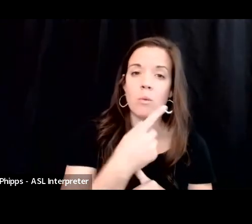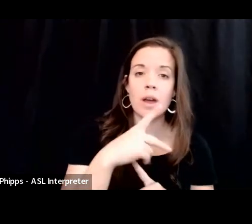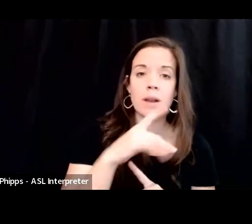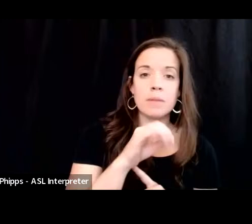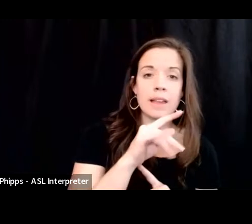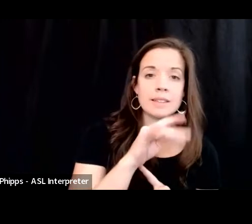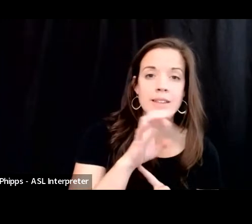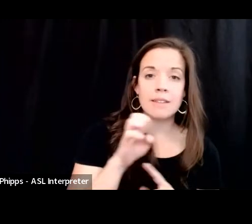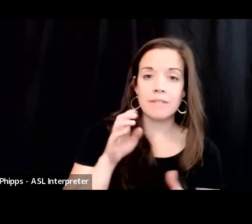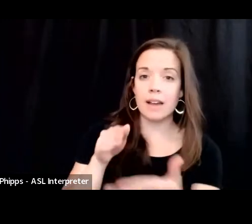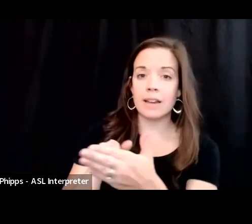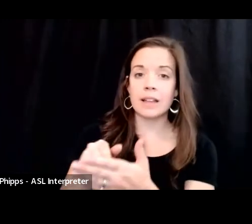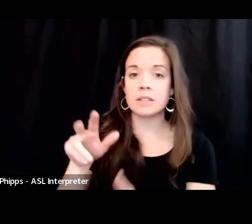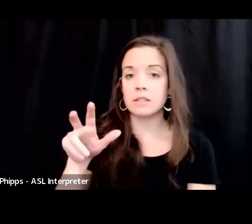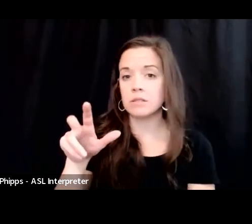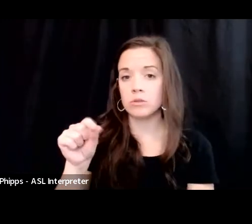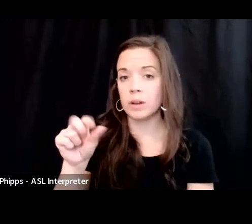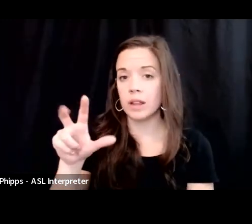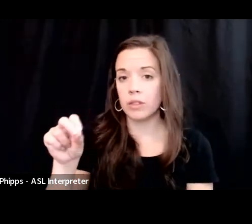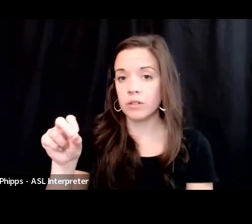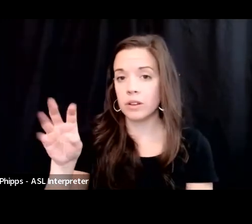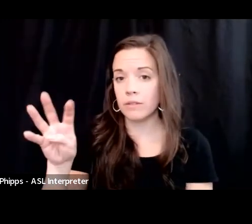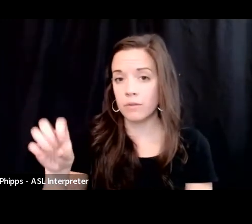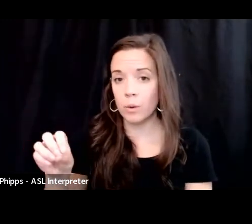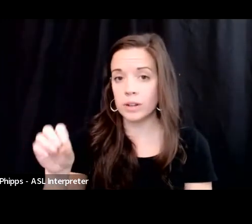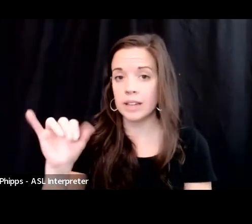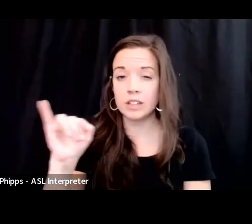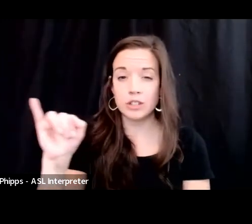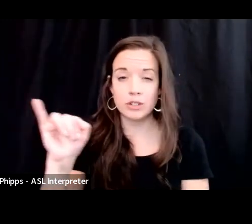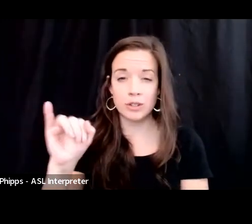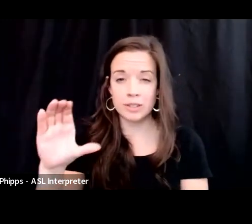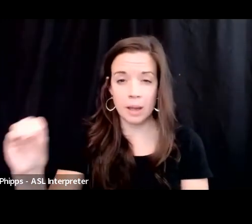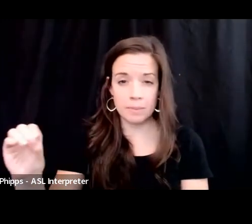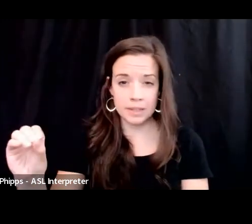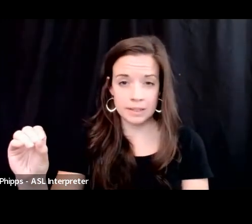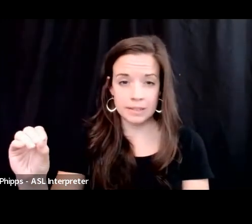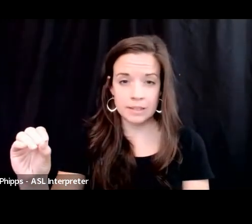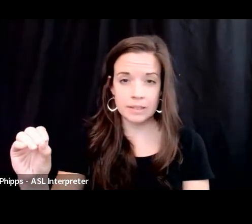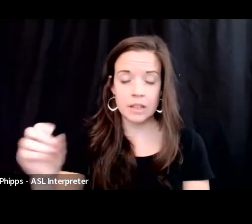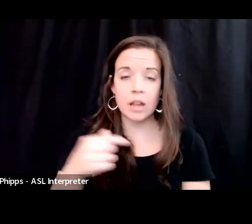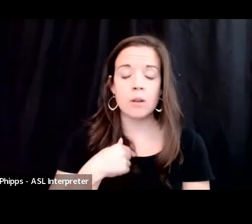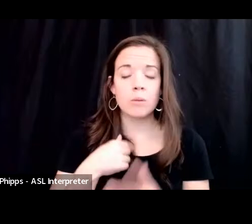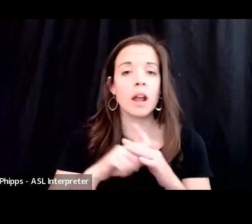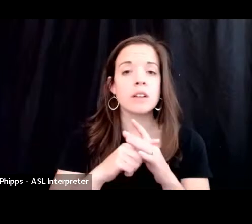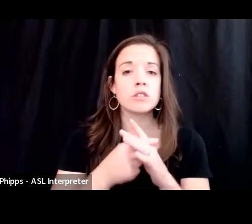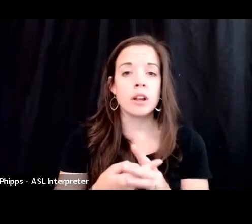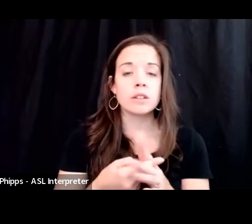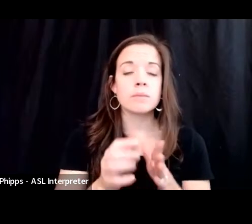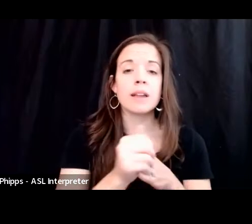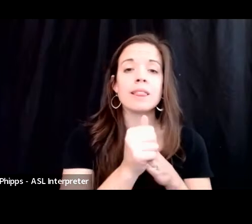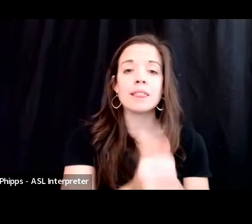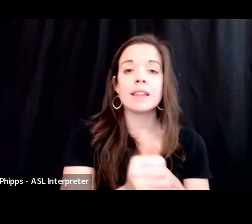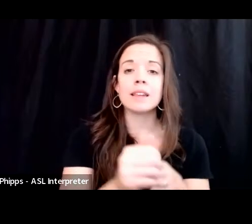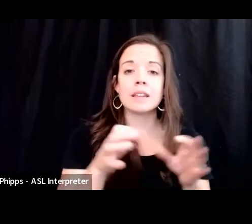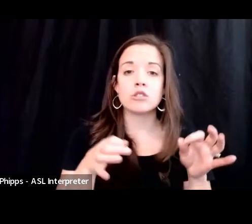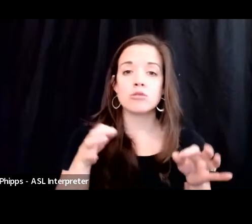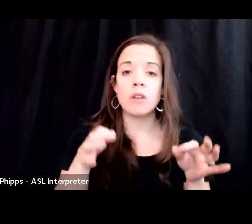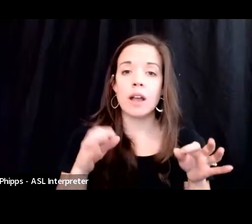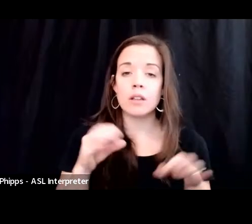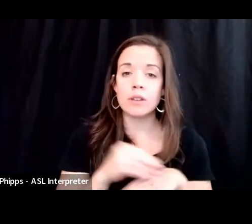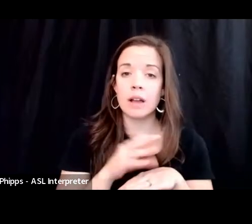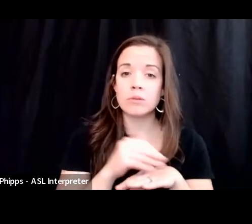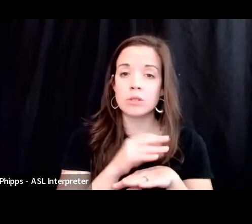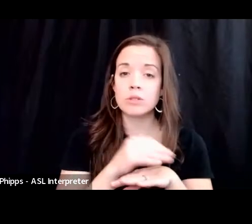20, 30, 40 insurance companies. And when I started to be lead trial counsel at a very young age,